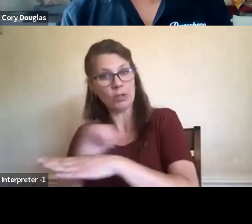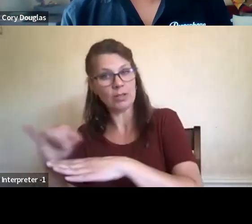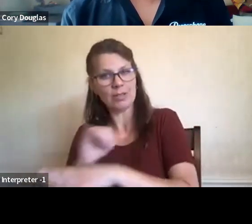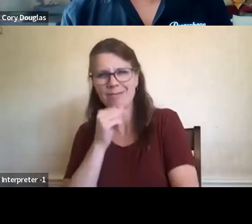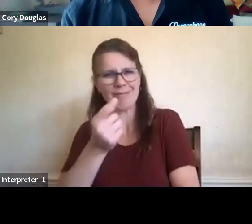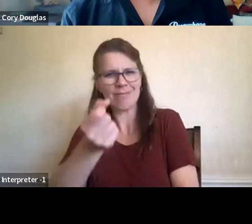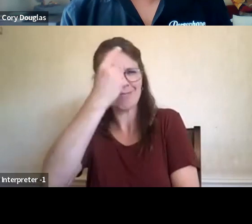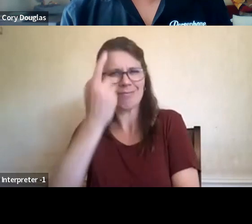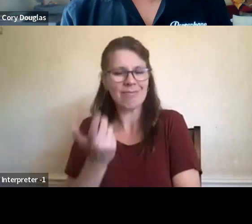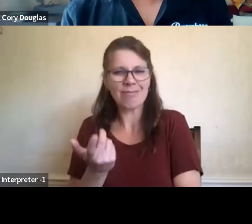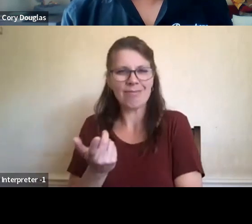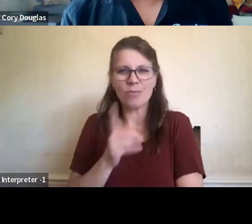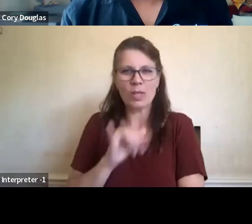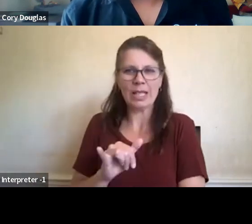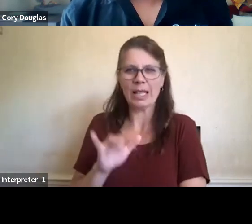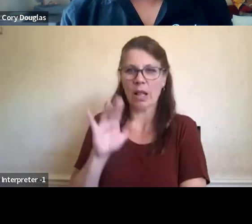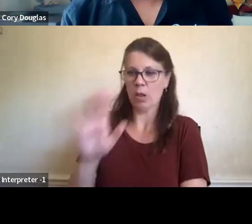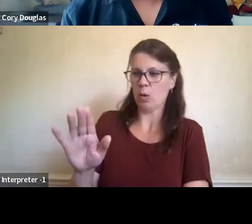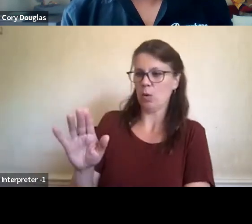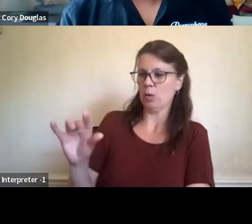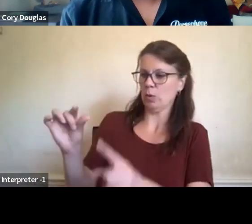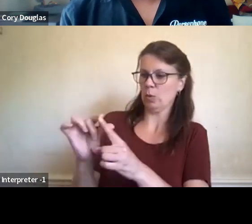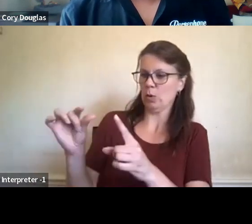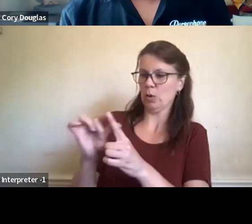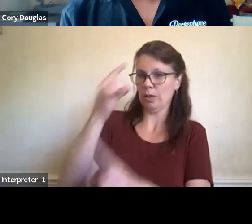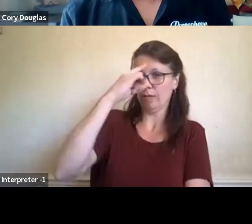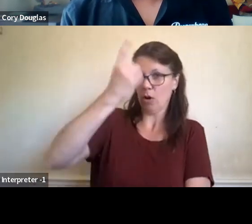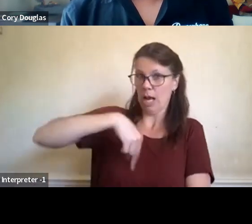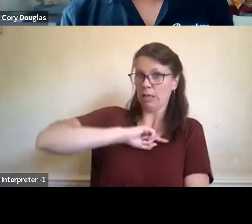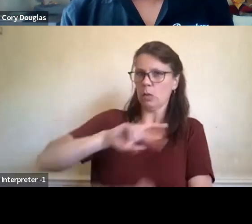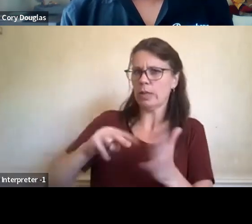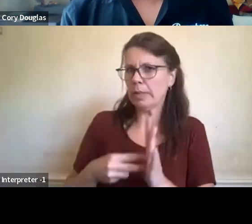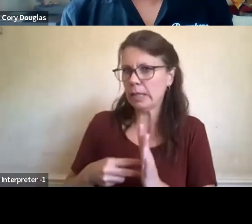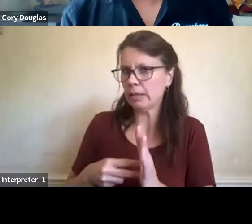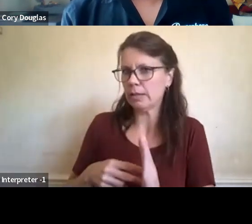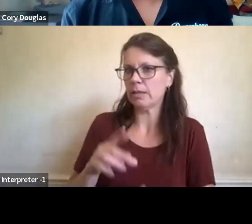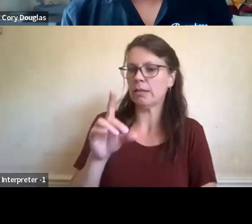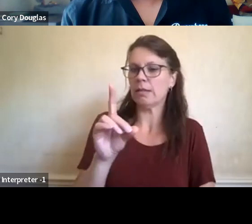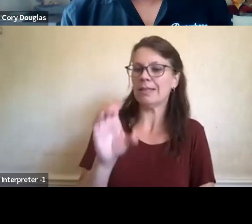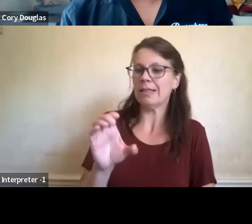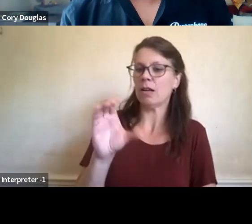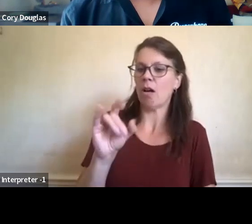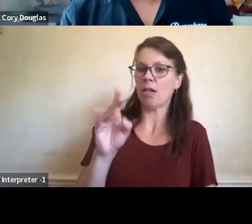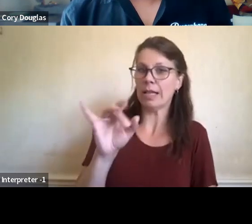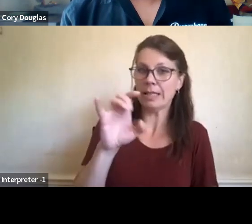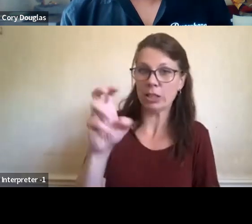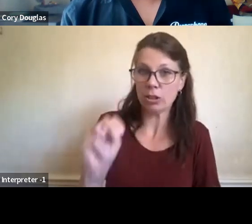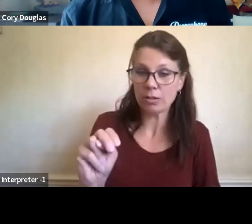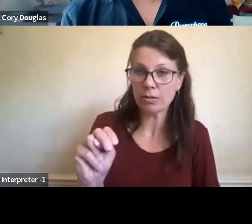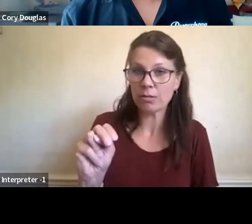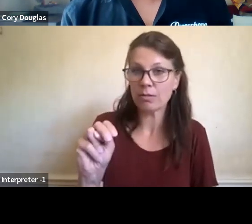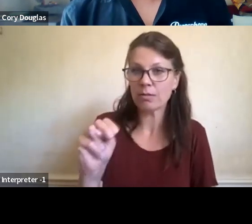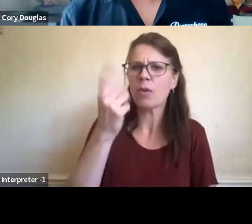these, these, these terms of reference. Decolonization. What does that mean to the industry?